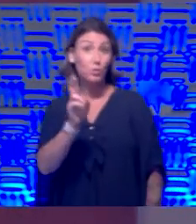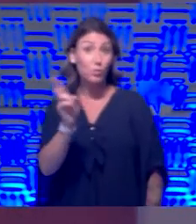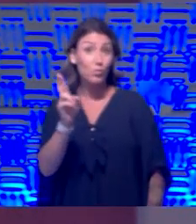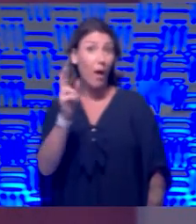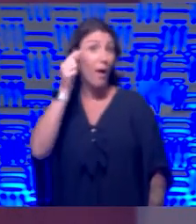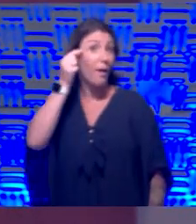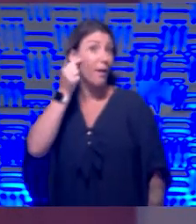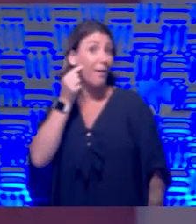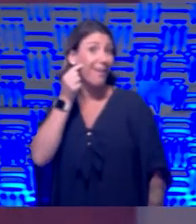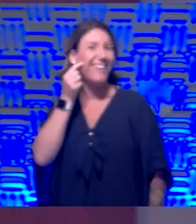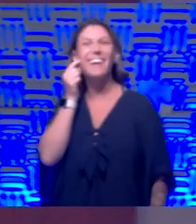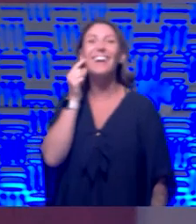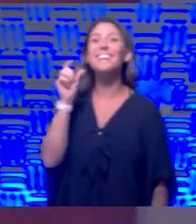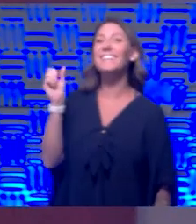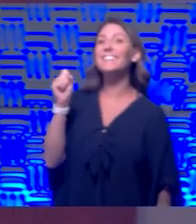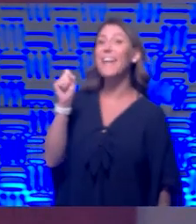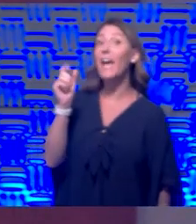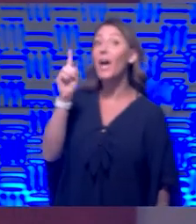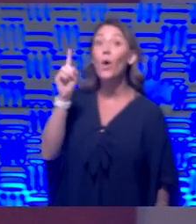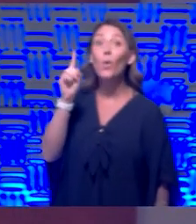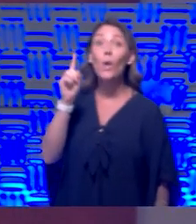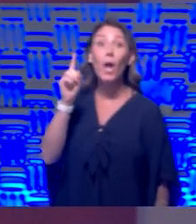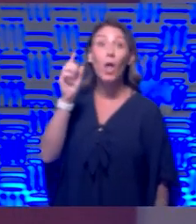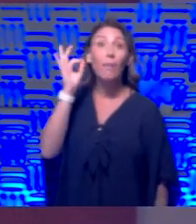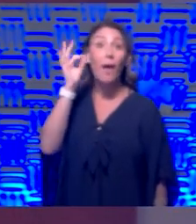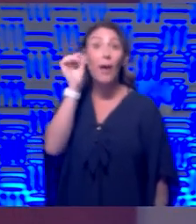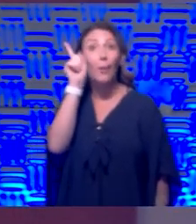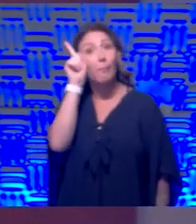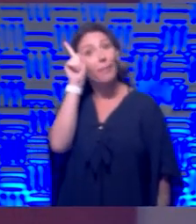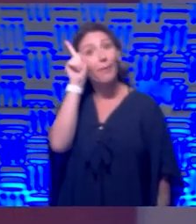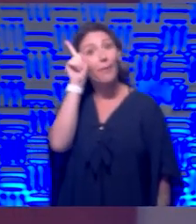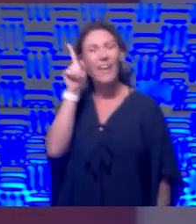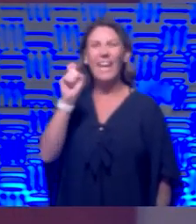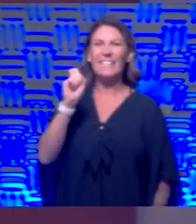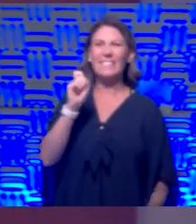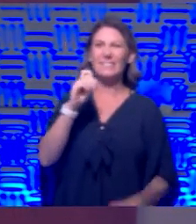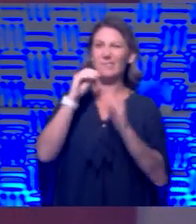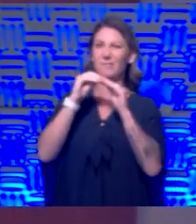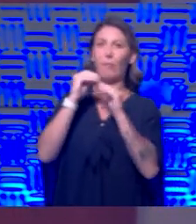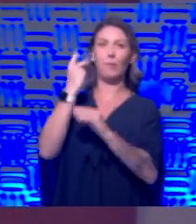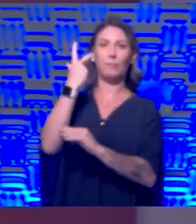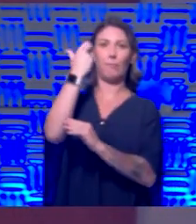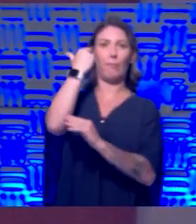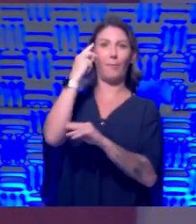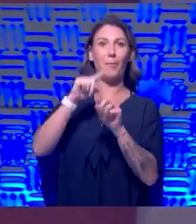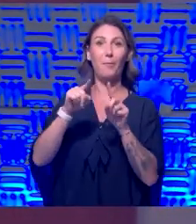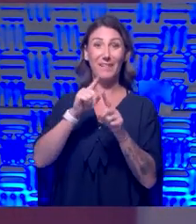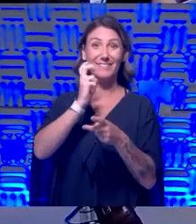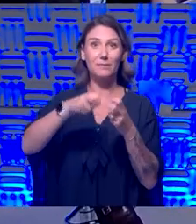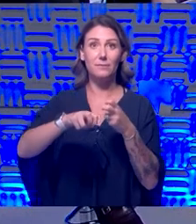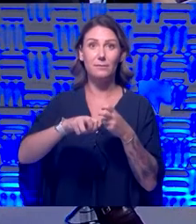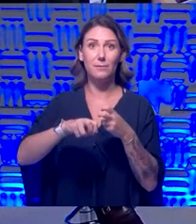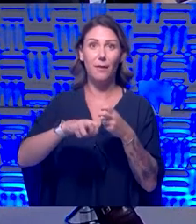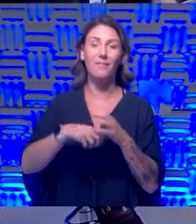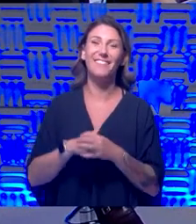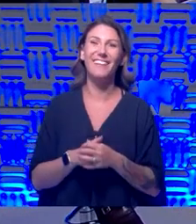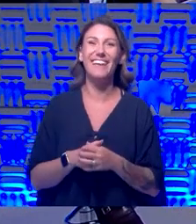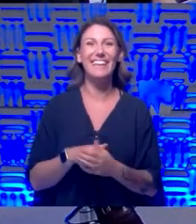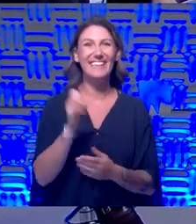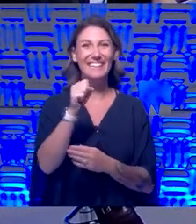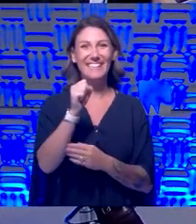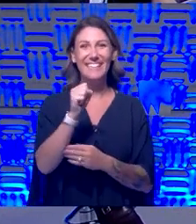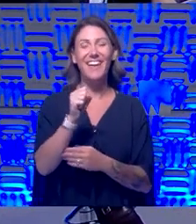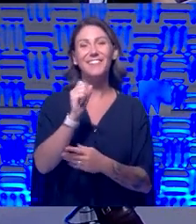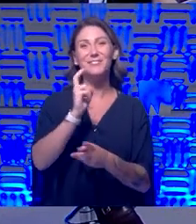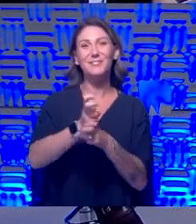that what's her? Uh, yeah. Where the hair's sticking out? I need to touch that up, but that's the hard part. Yeah, there you go. Those are hard ones to do